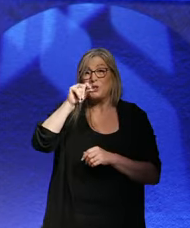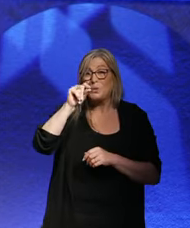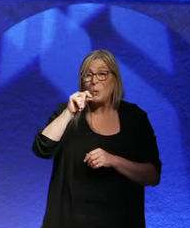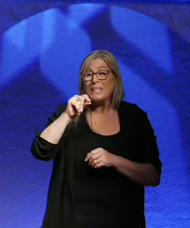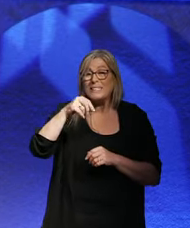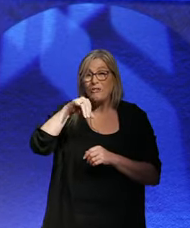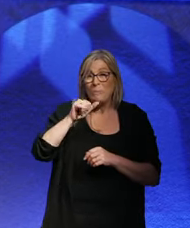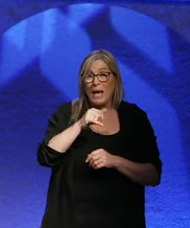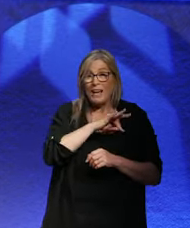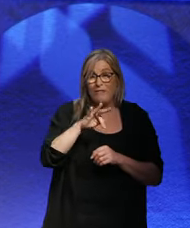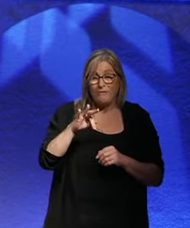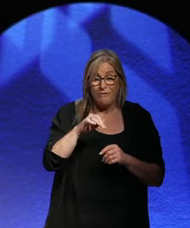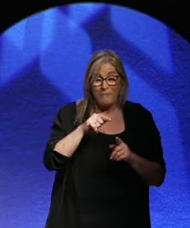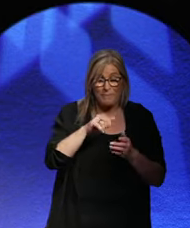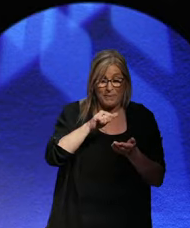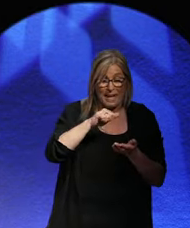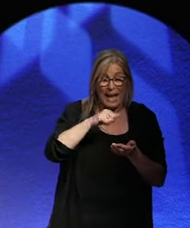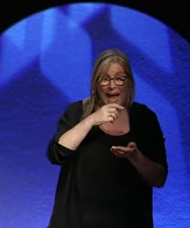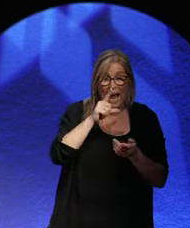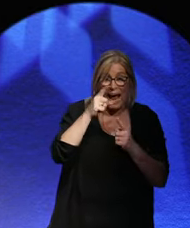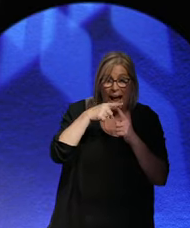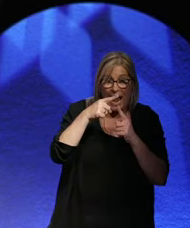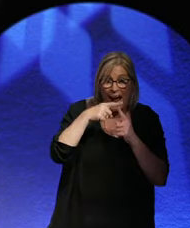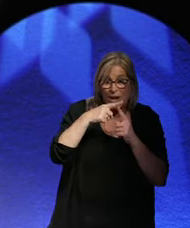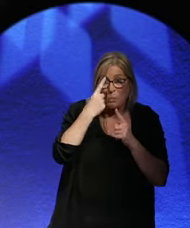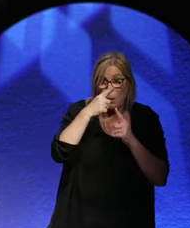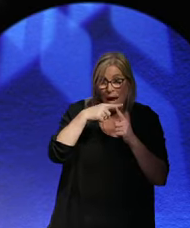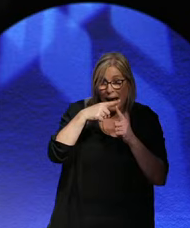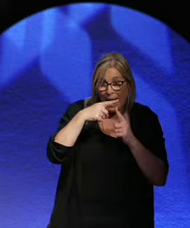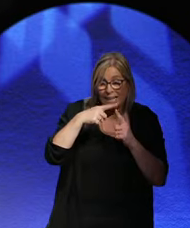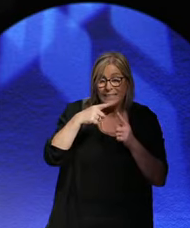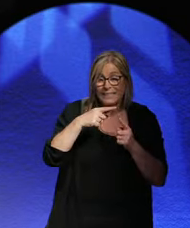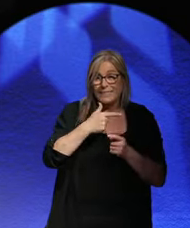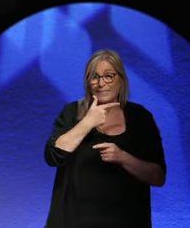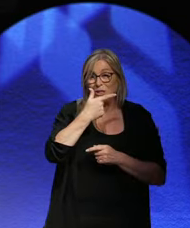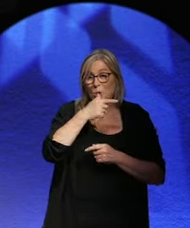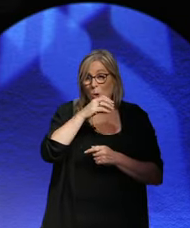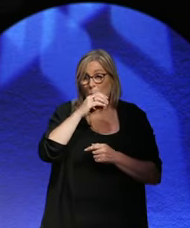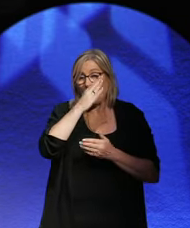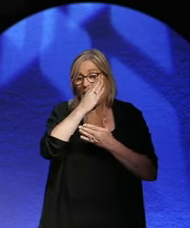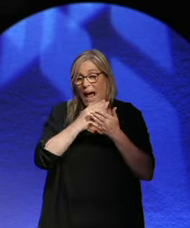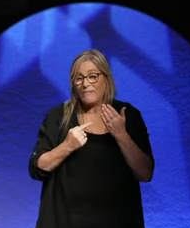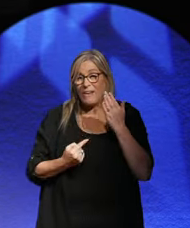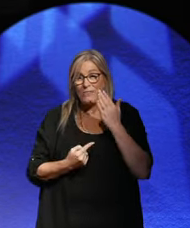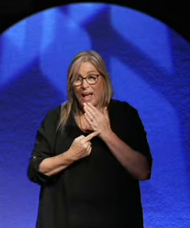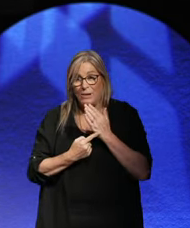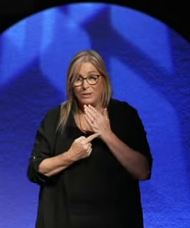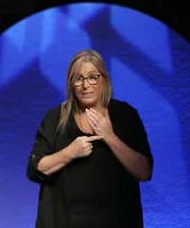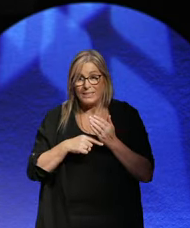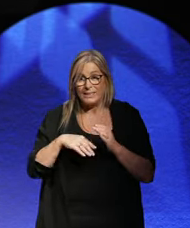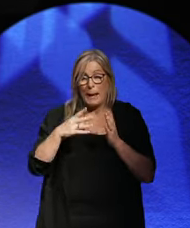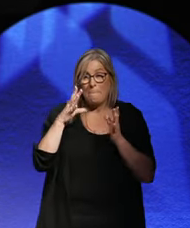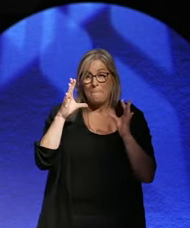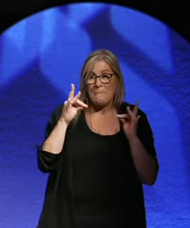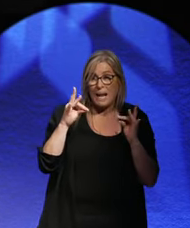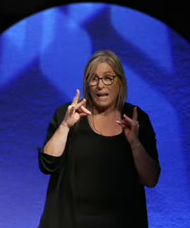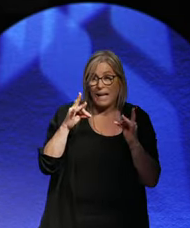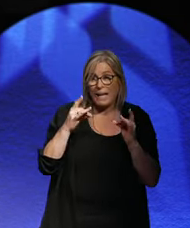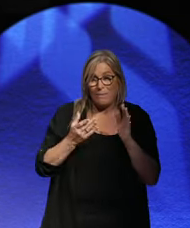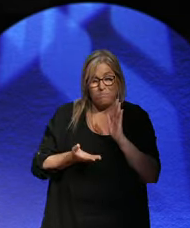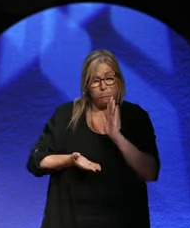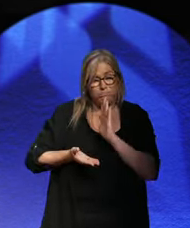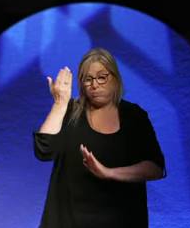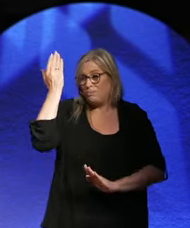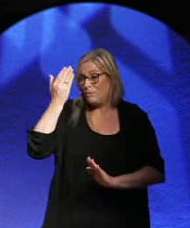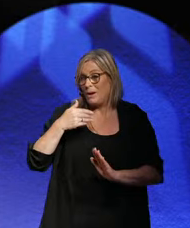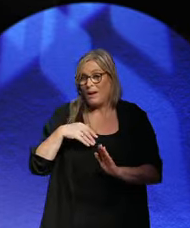egg rose from 800 paper marks to 2,500. A litre of milk from 1,800 to 3,800. And a kilo